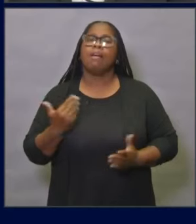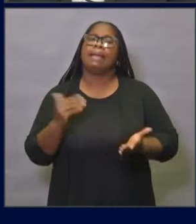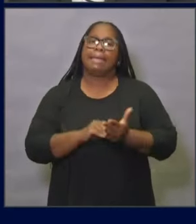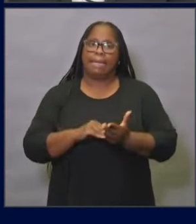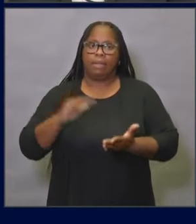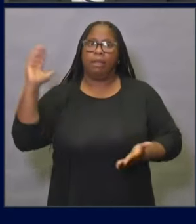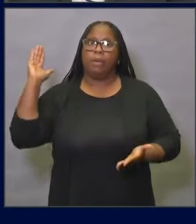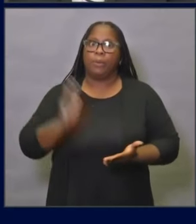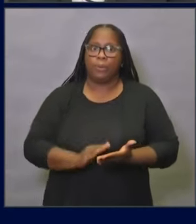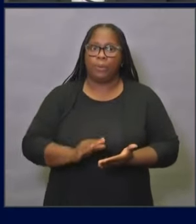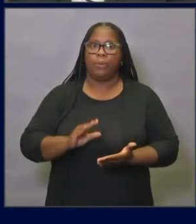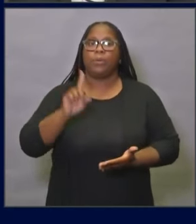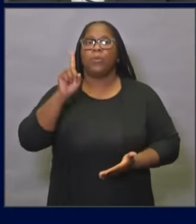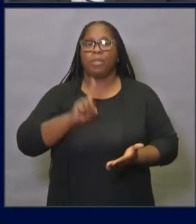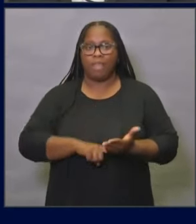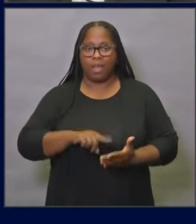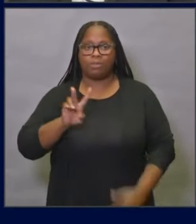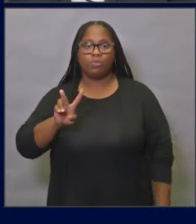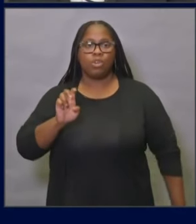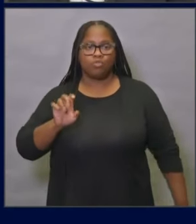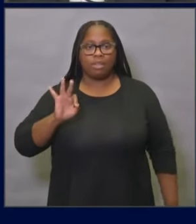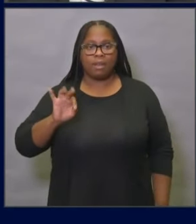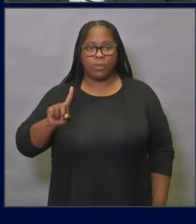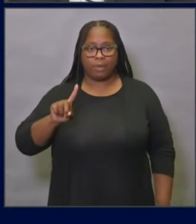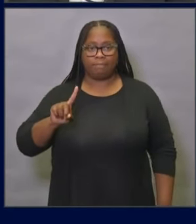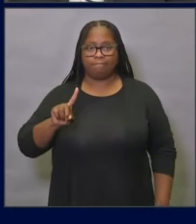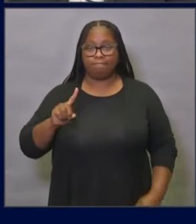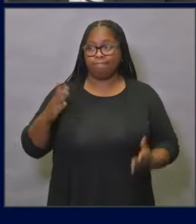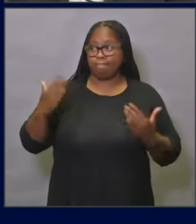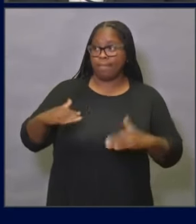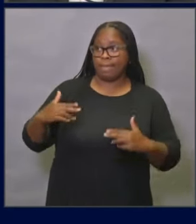,291. Let's go to the next slide.